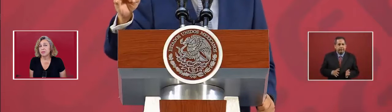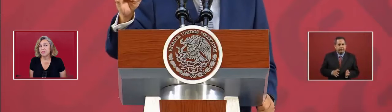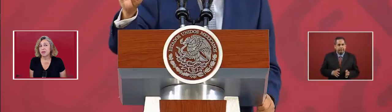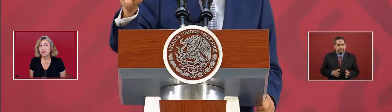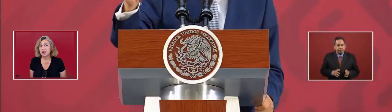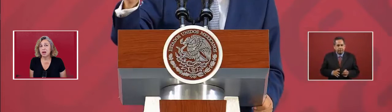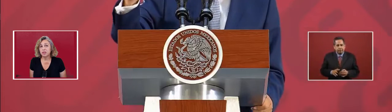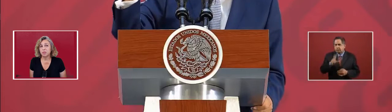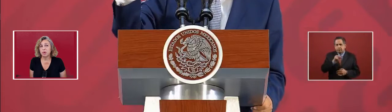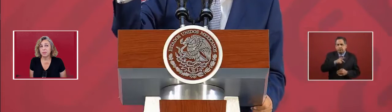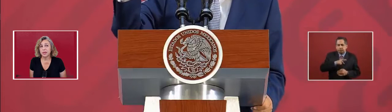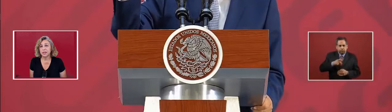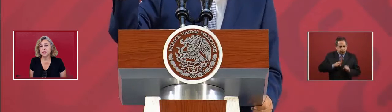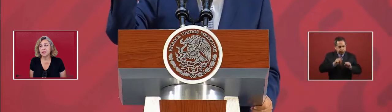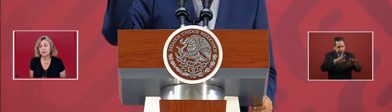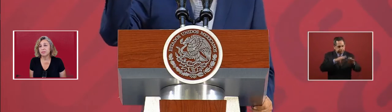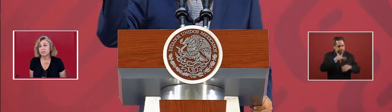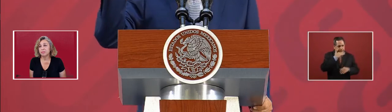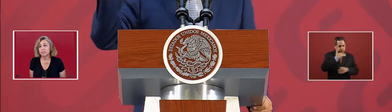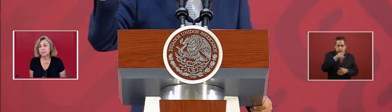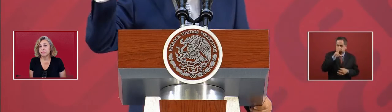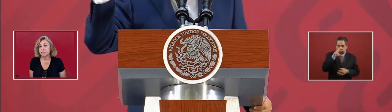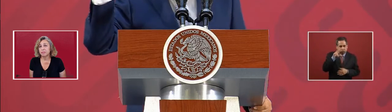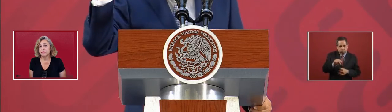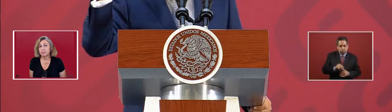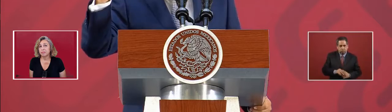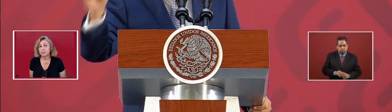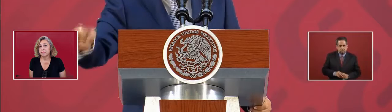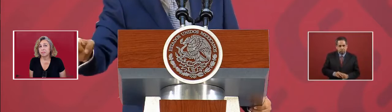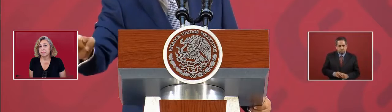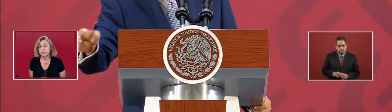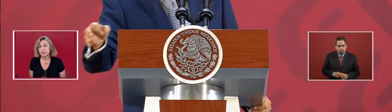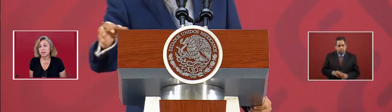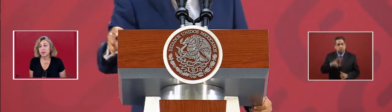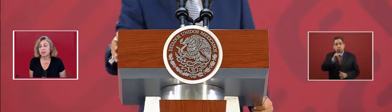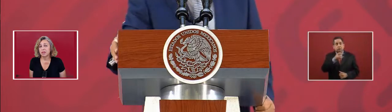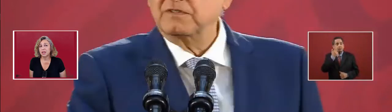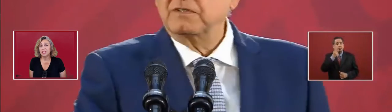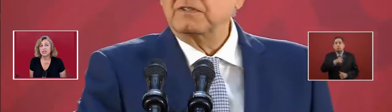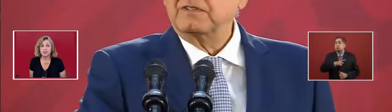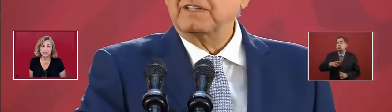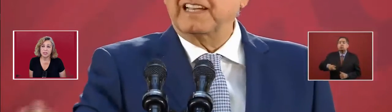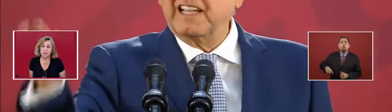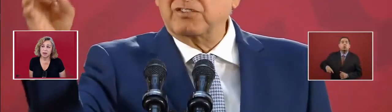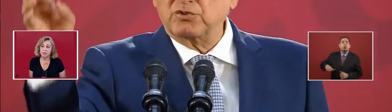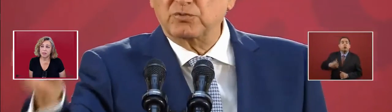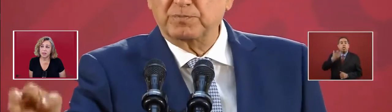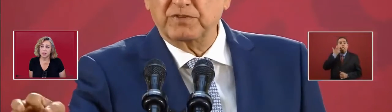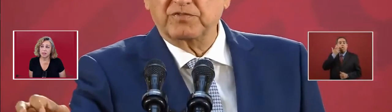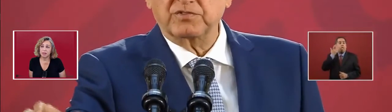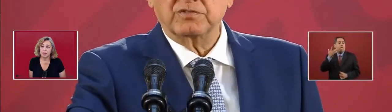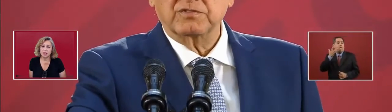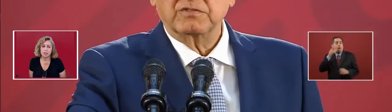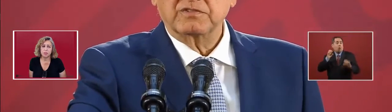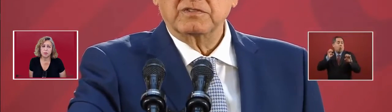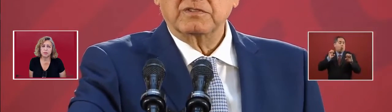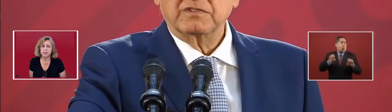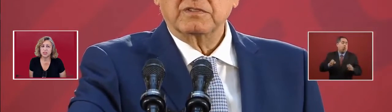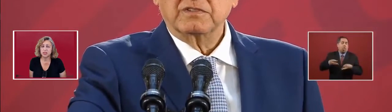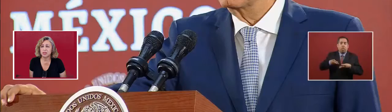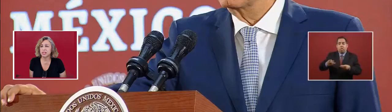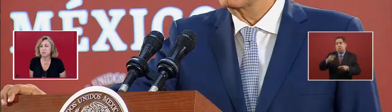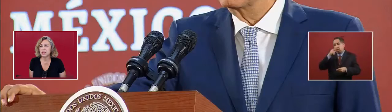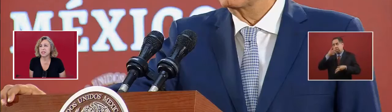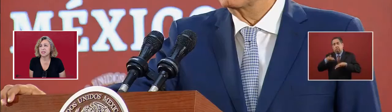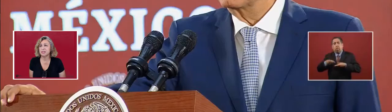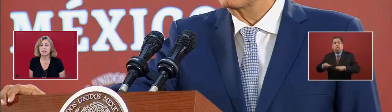And not to permit the luxuries in the government, the superficial